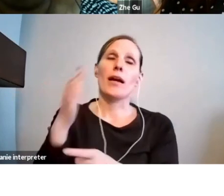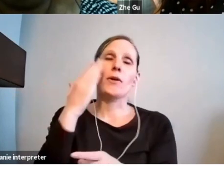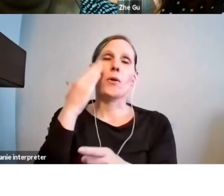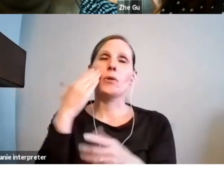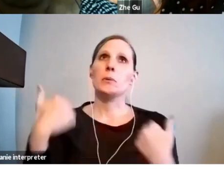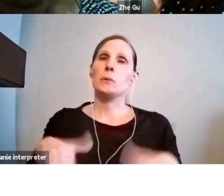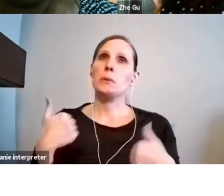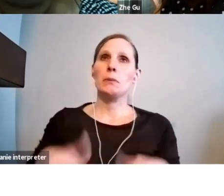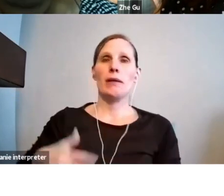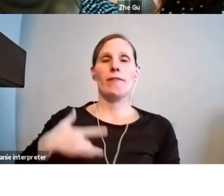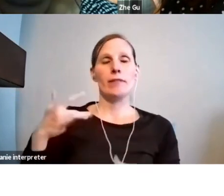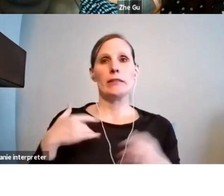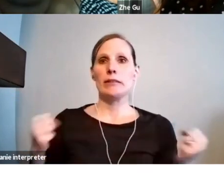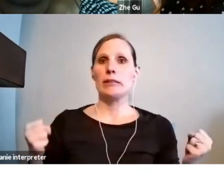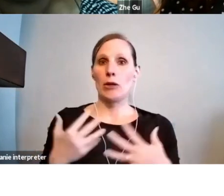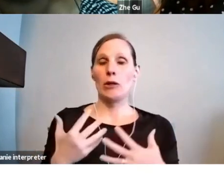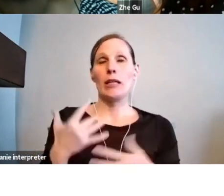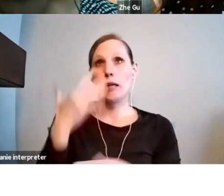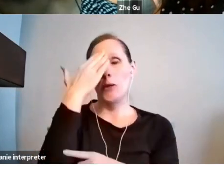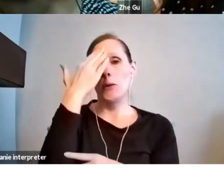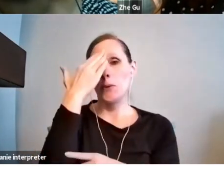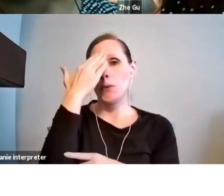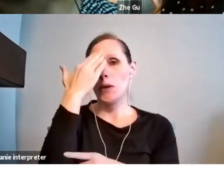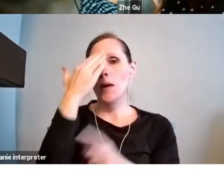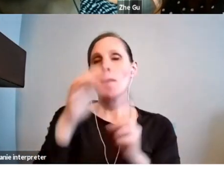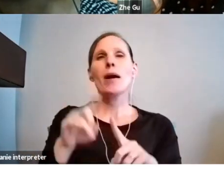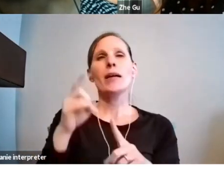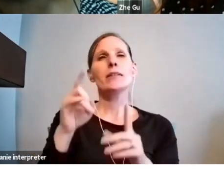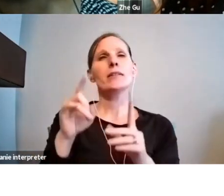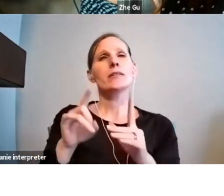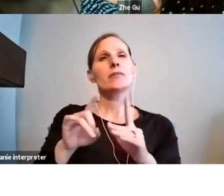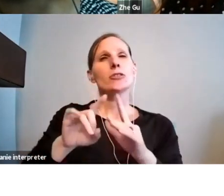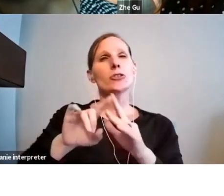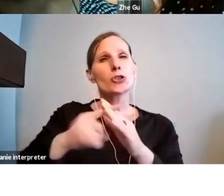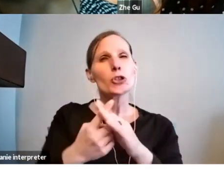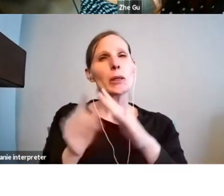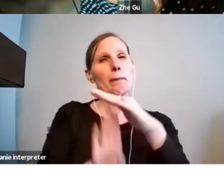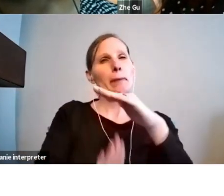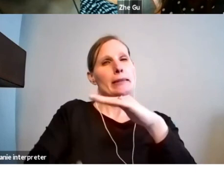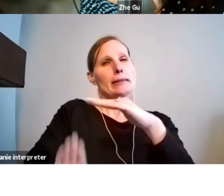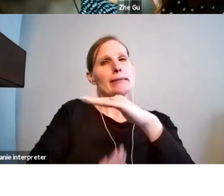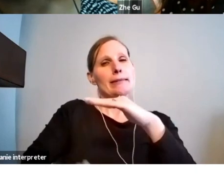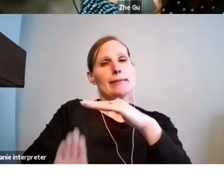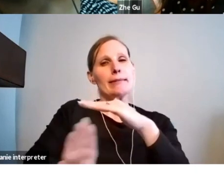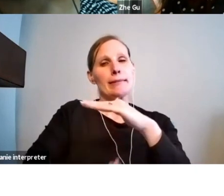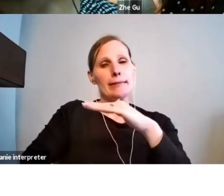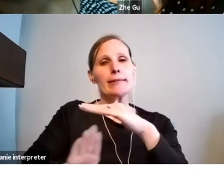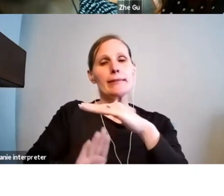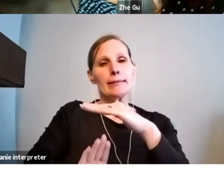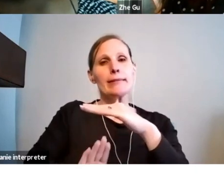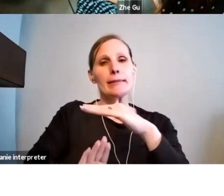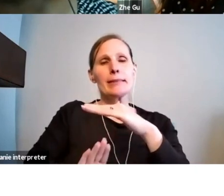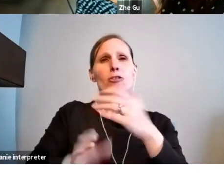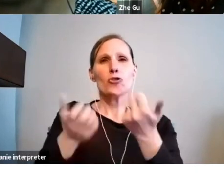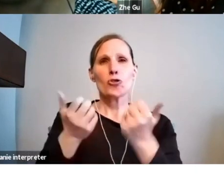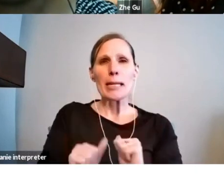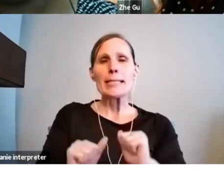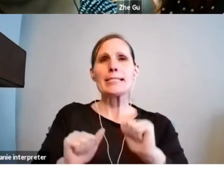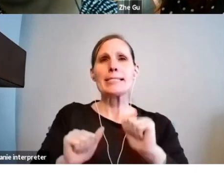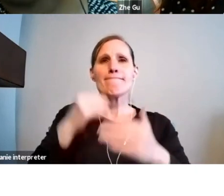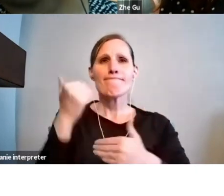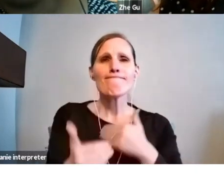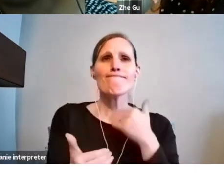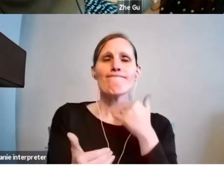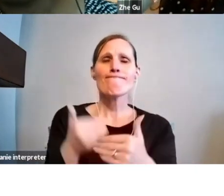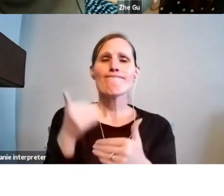very intimidating. can be intimidating, but I think if you start with, if you start there, and you, you know, just try to break it down step by